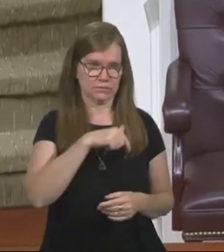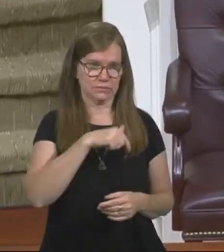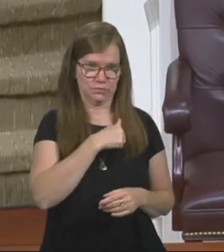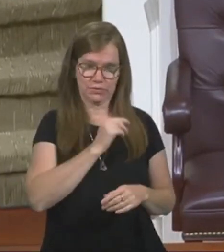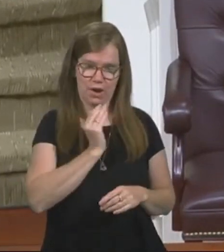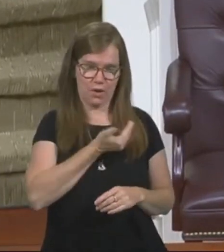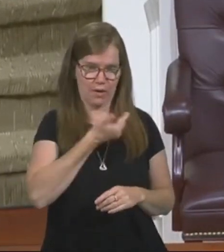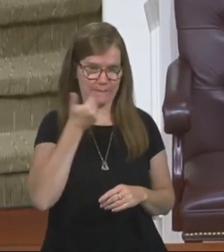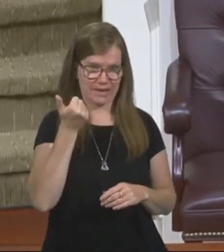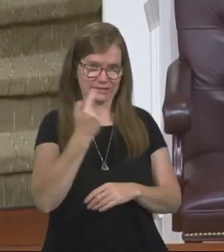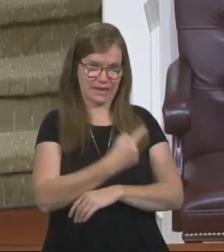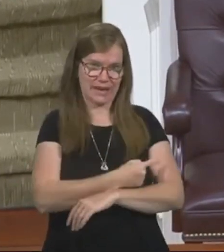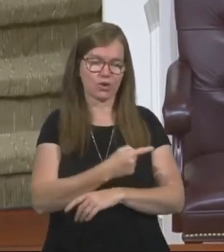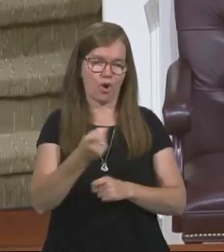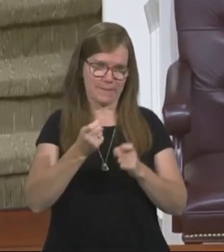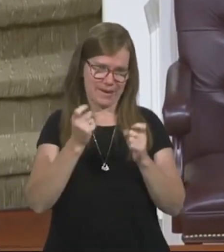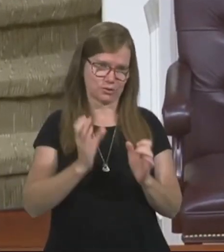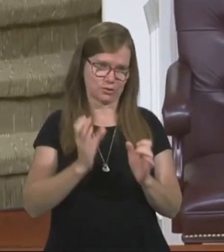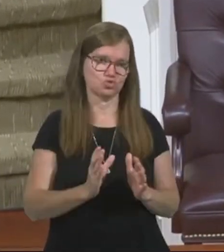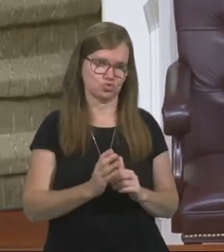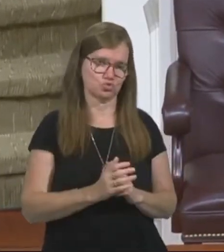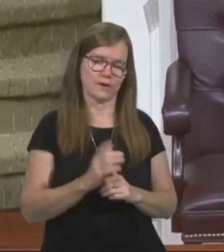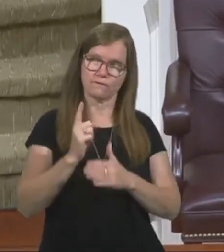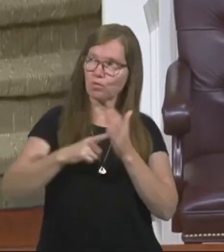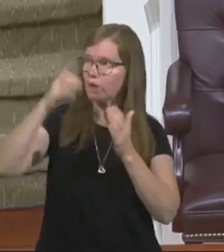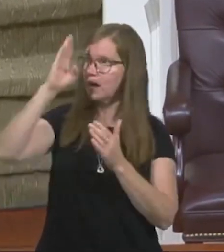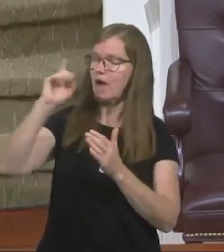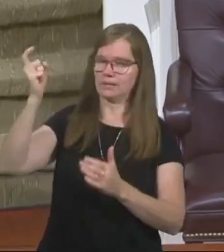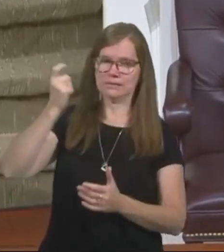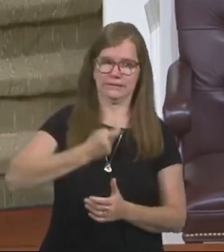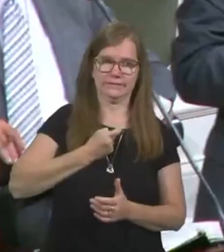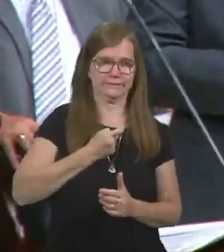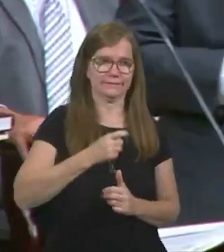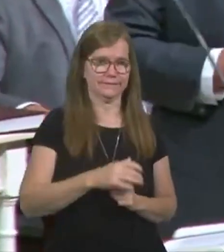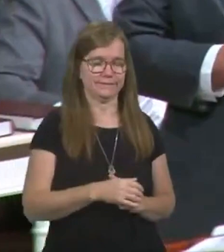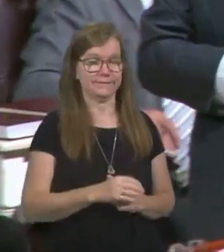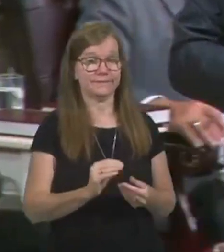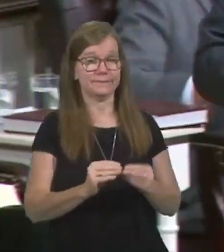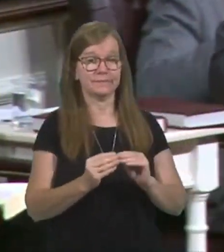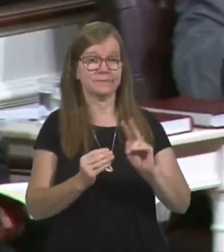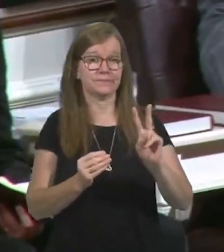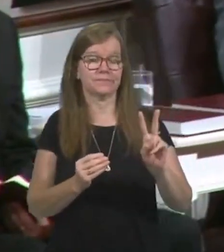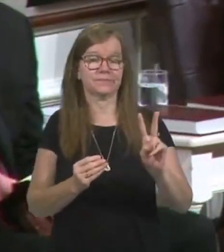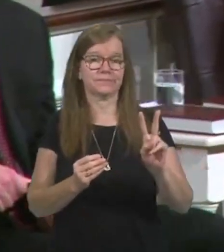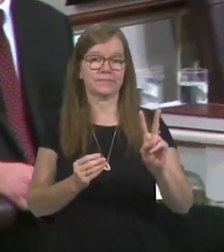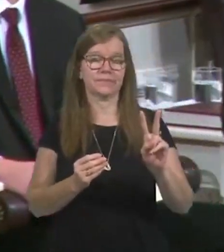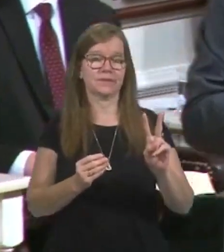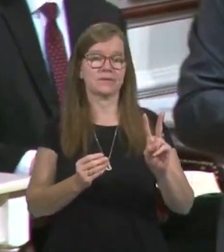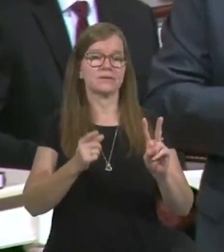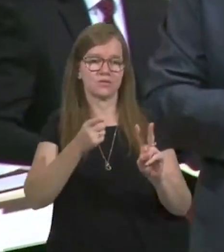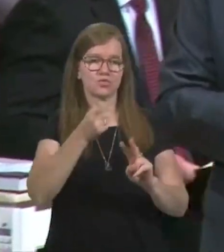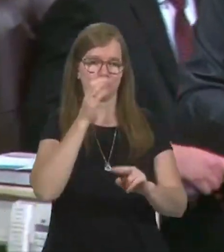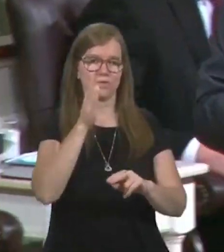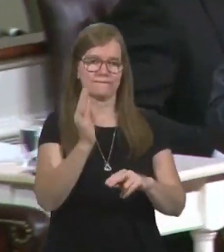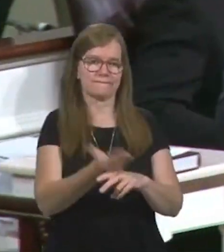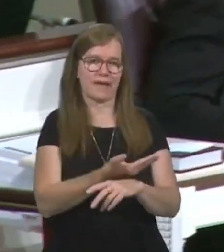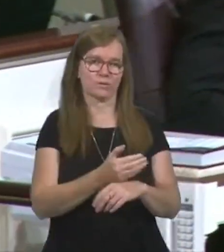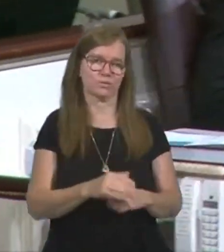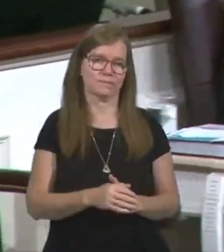on our best day, are managers of what God's given us. Number two, you're going to get fired.